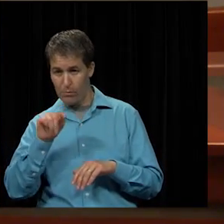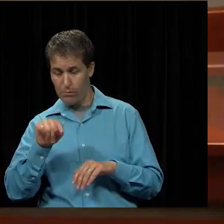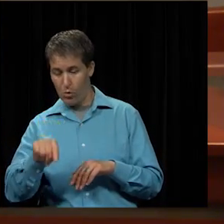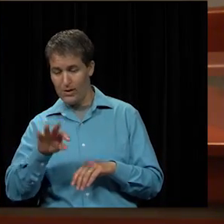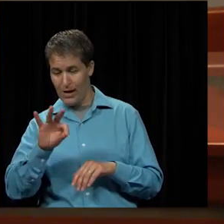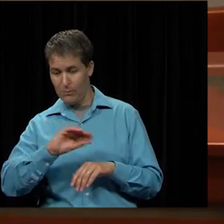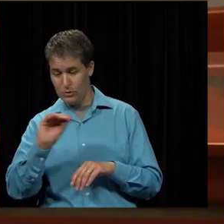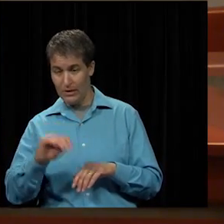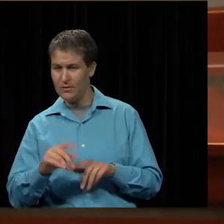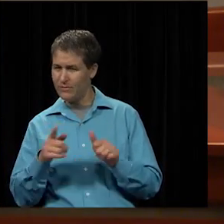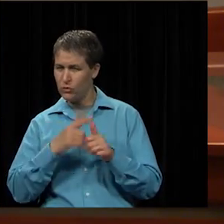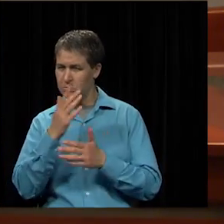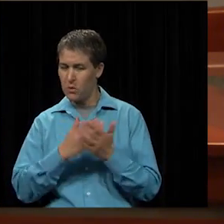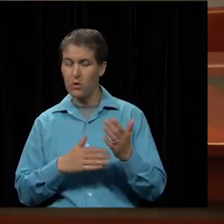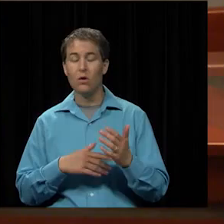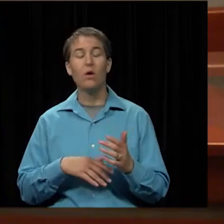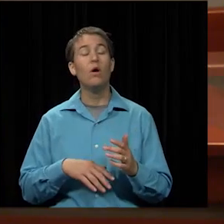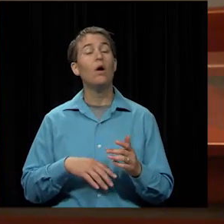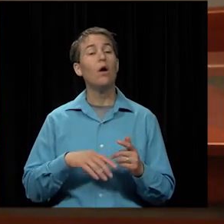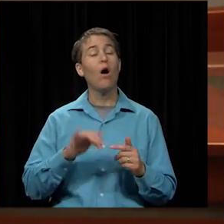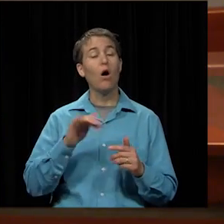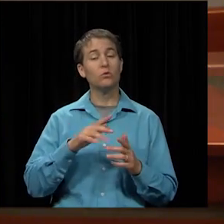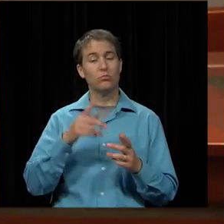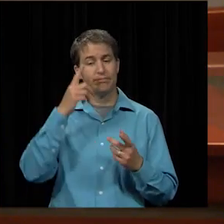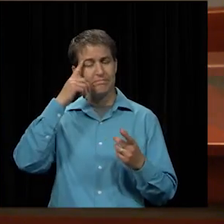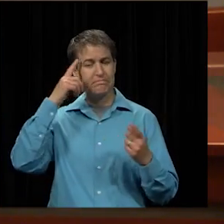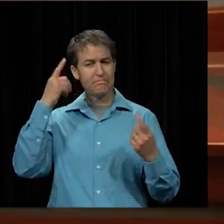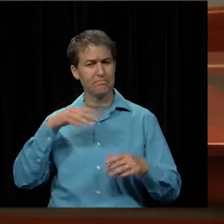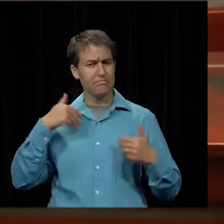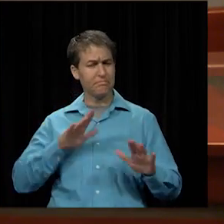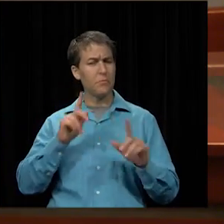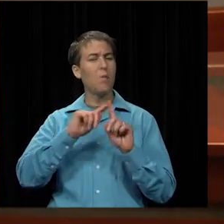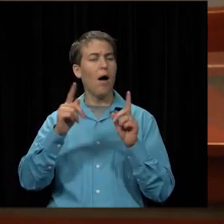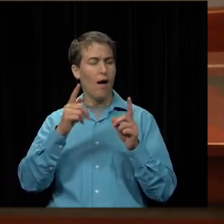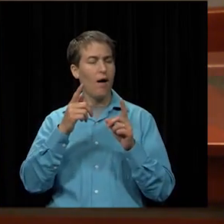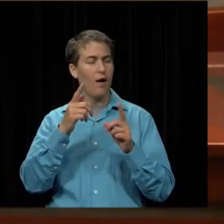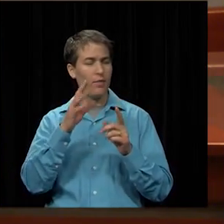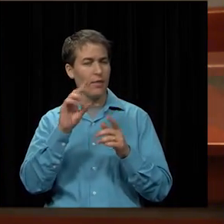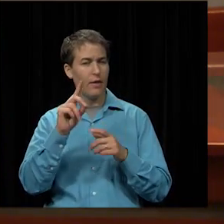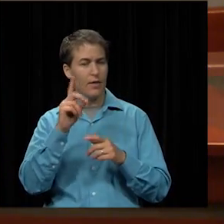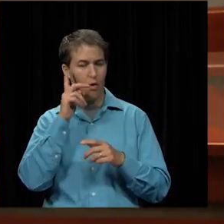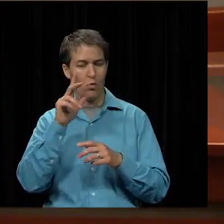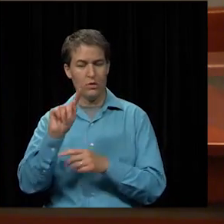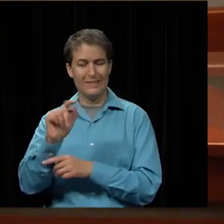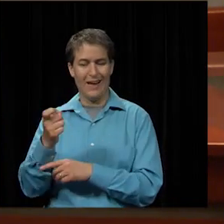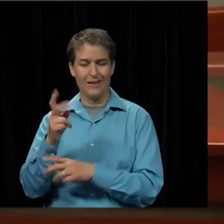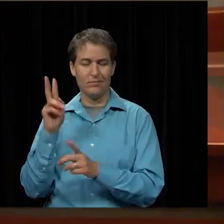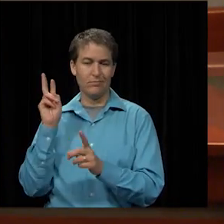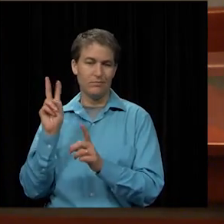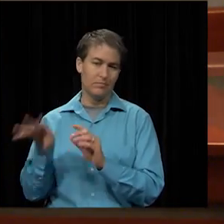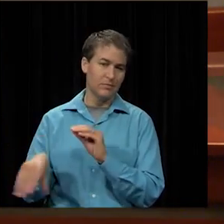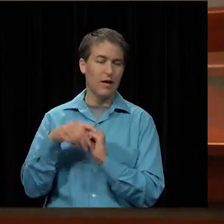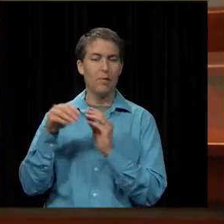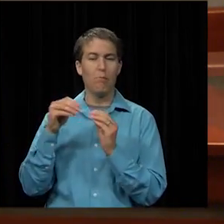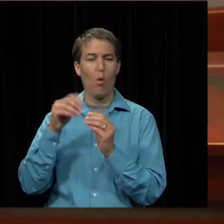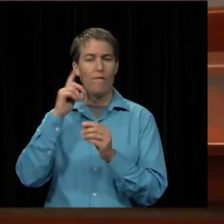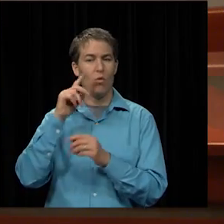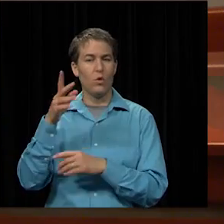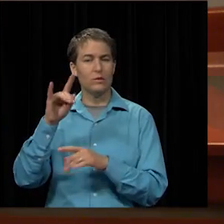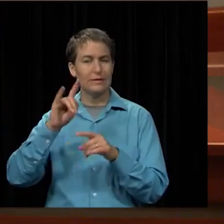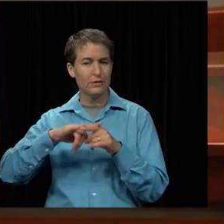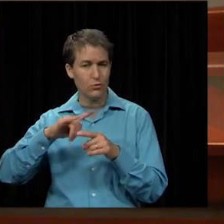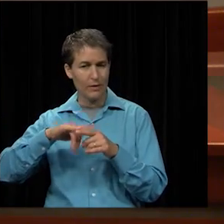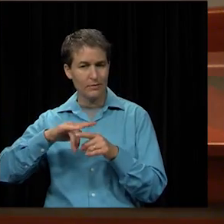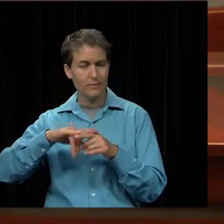So that's the first piece. They also came up with a compromise, but they are going to put a tax on cigarettes. The Senate wanted,